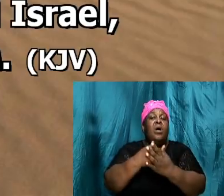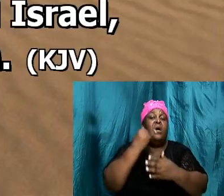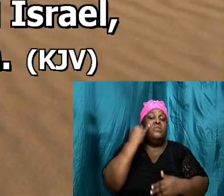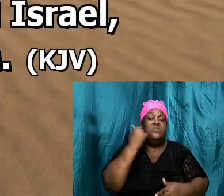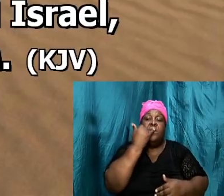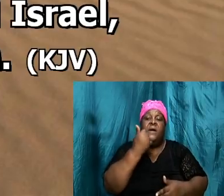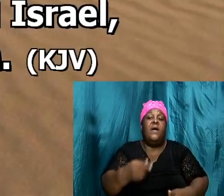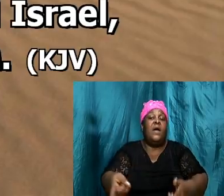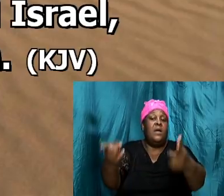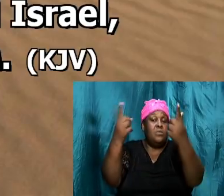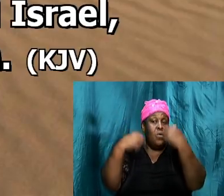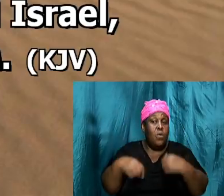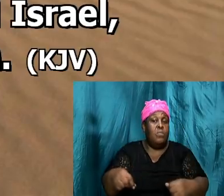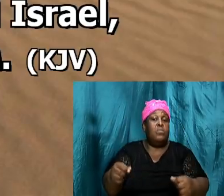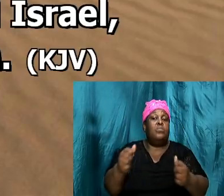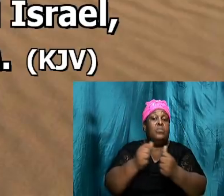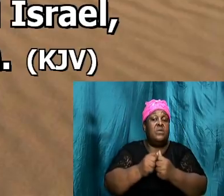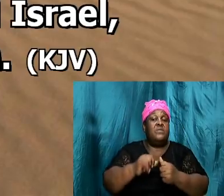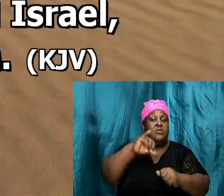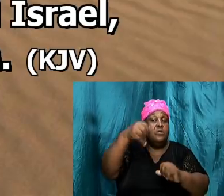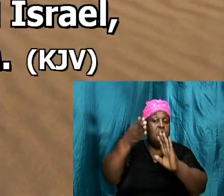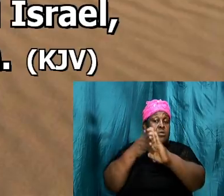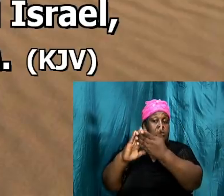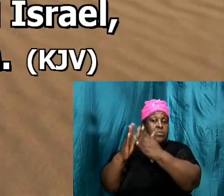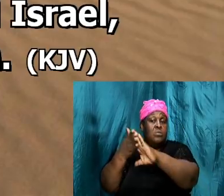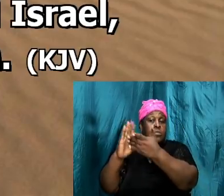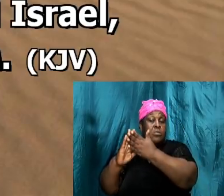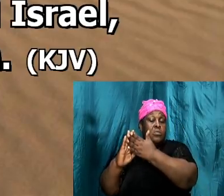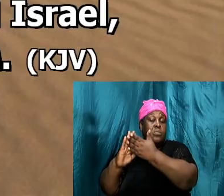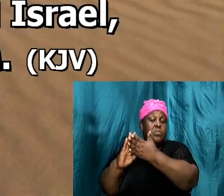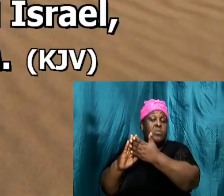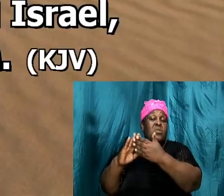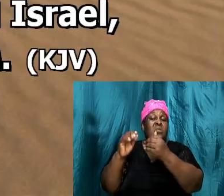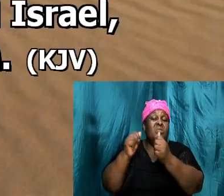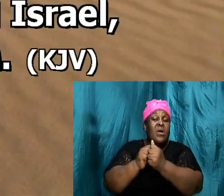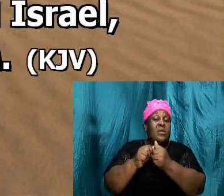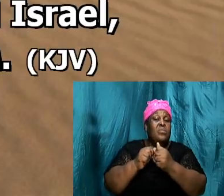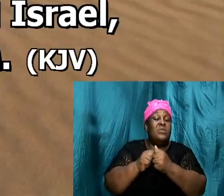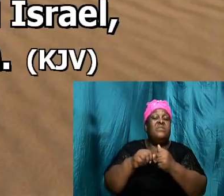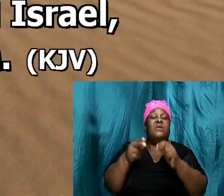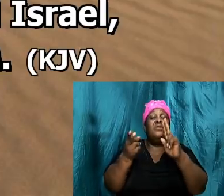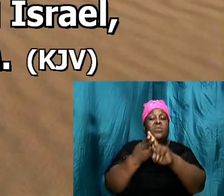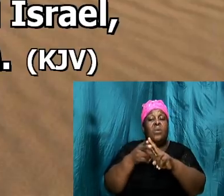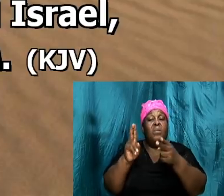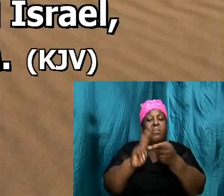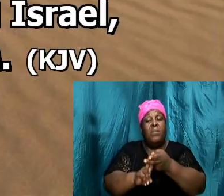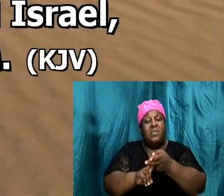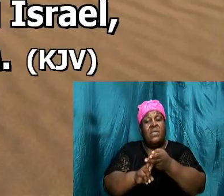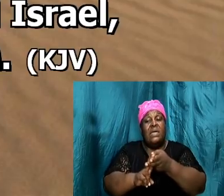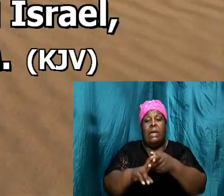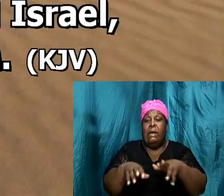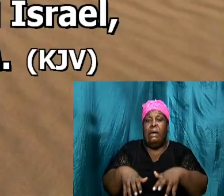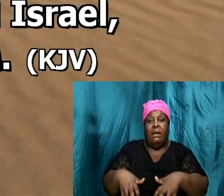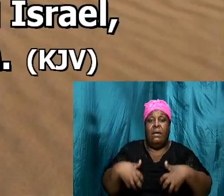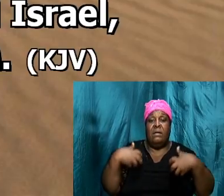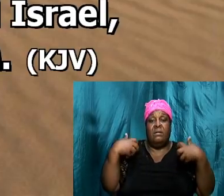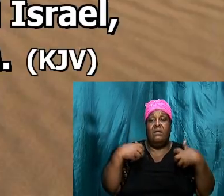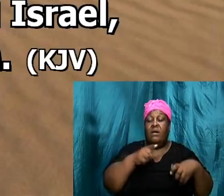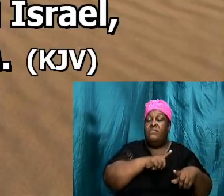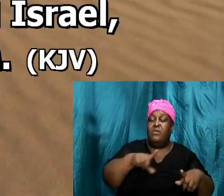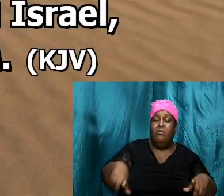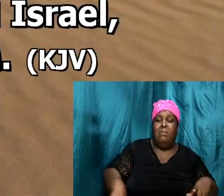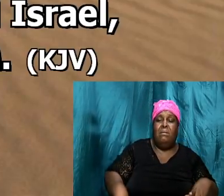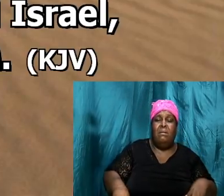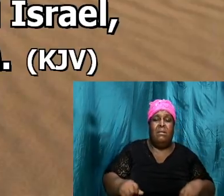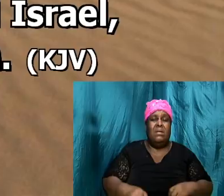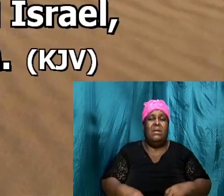Jerusalem with a number and the anger of the Lord was kingled and he